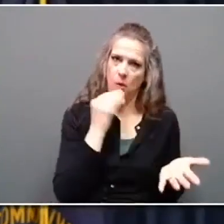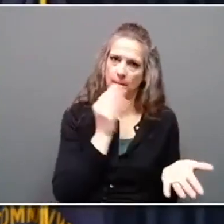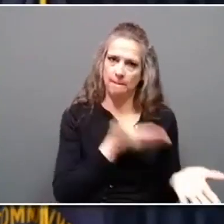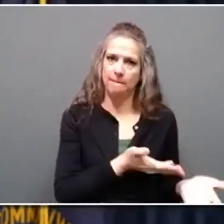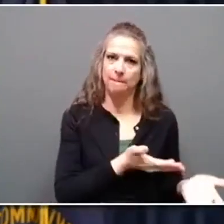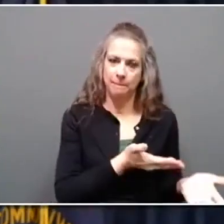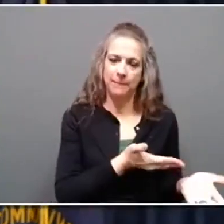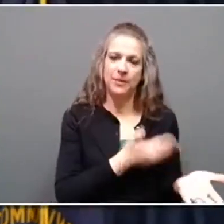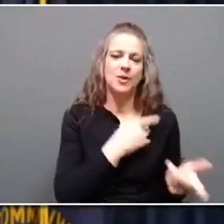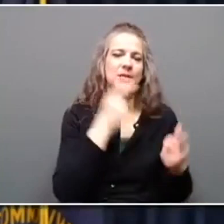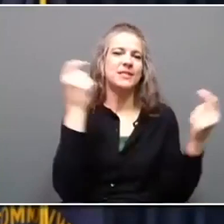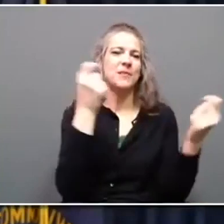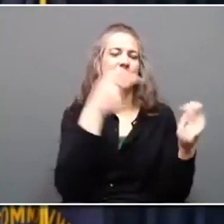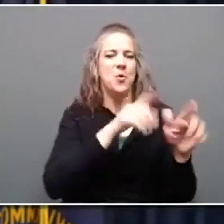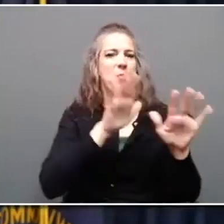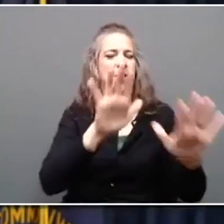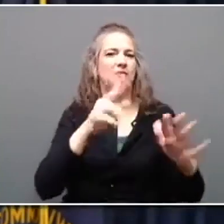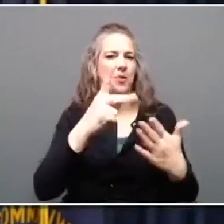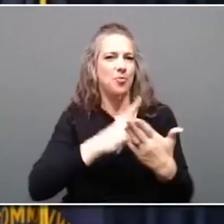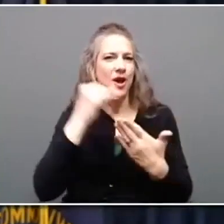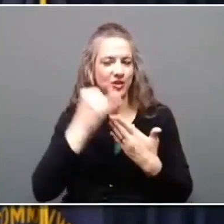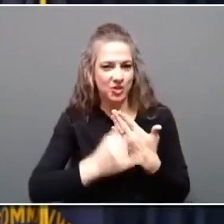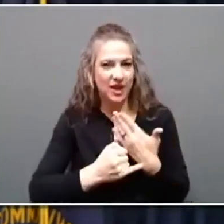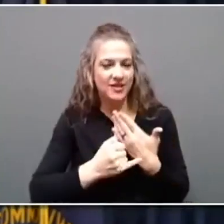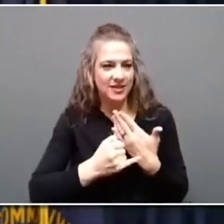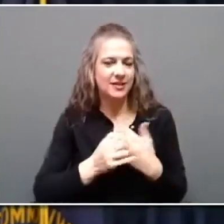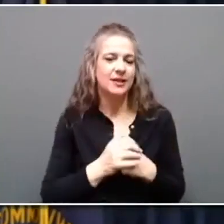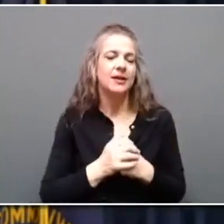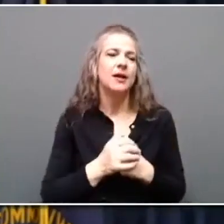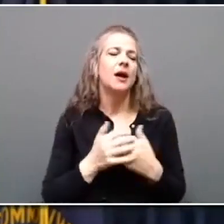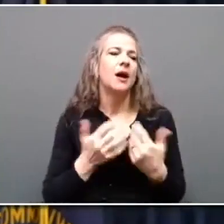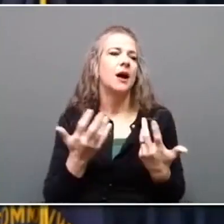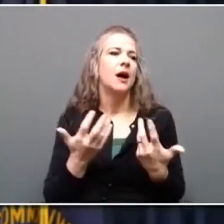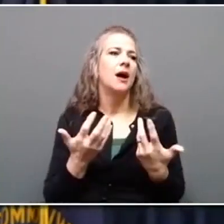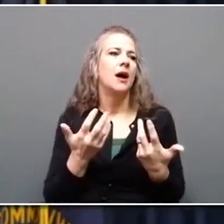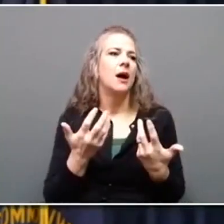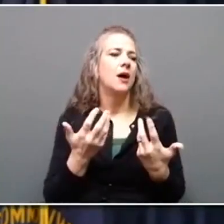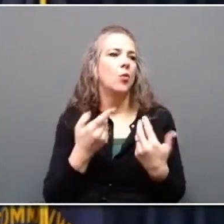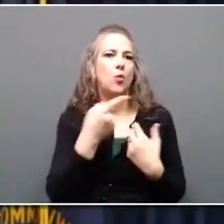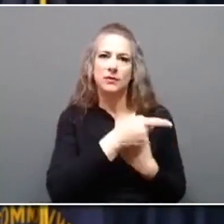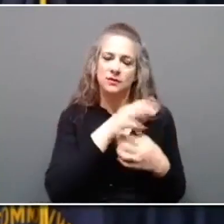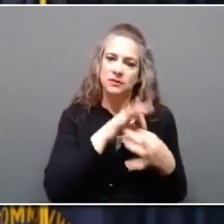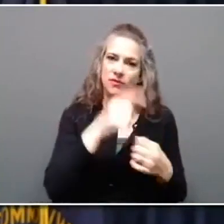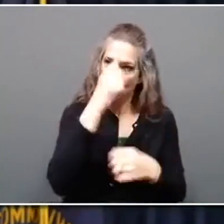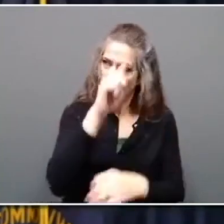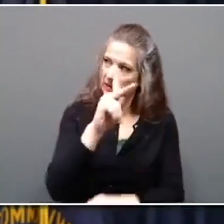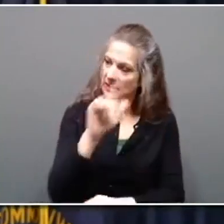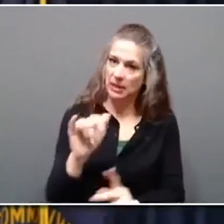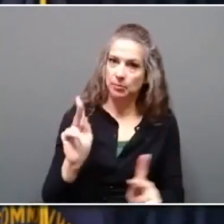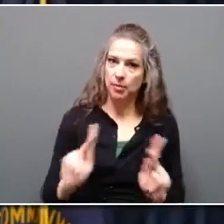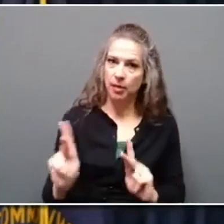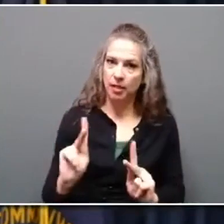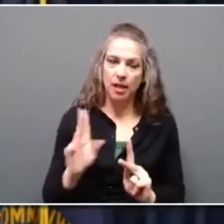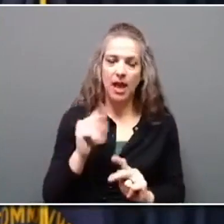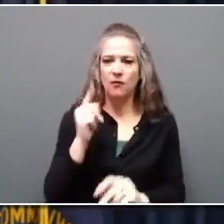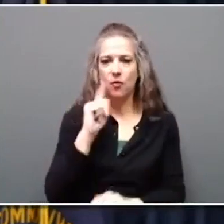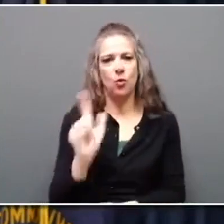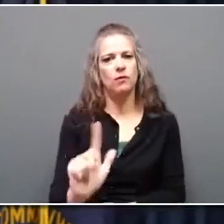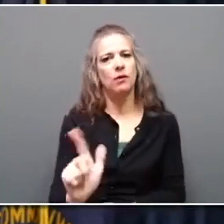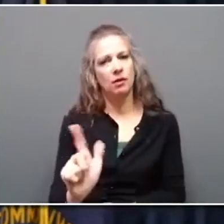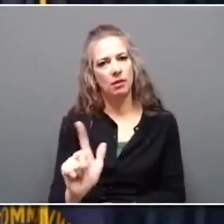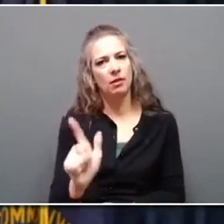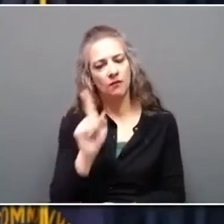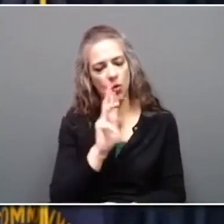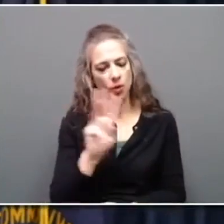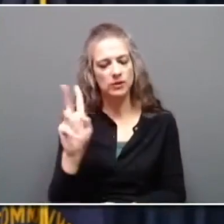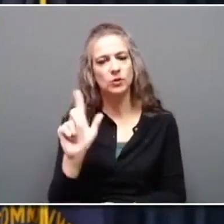celebrating this great project for what it means for the people of Kentucky, but especially what it means for Louisville and for West Louisville.